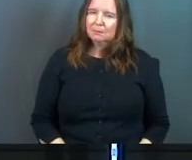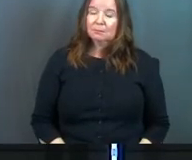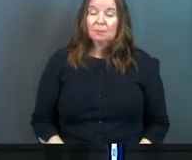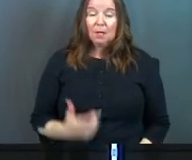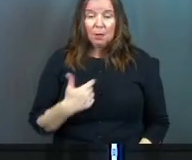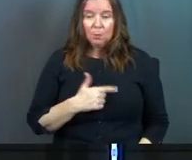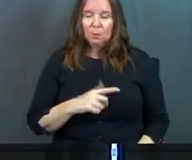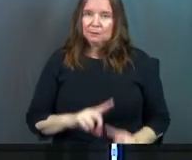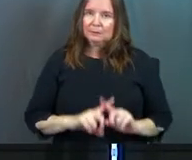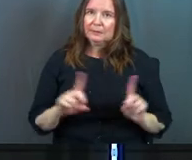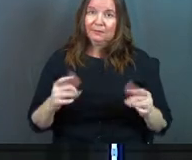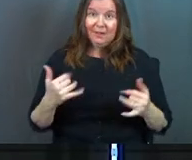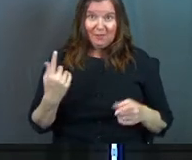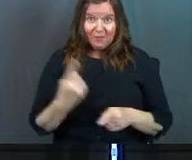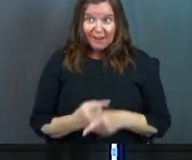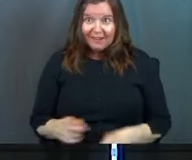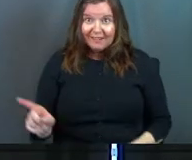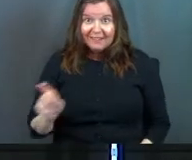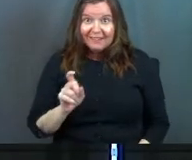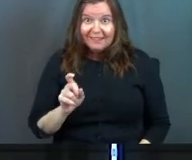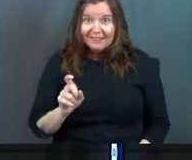And we're so different now, aren't we?